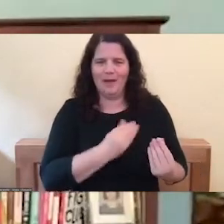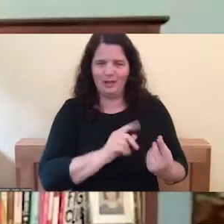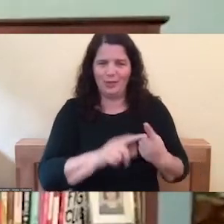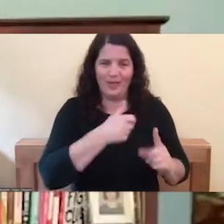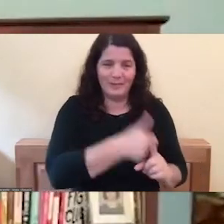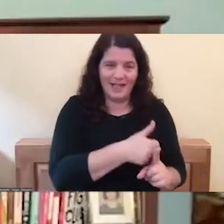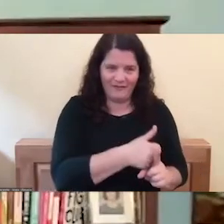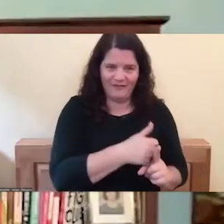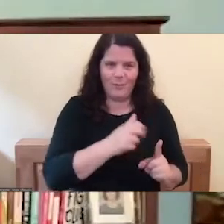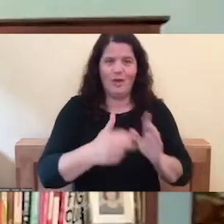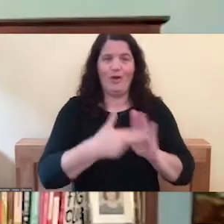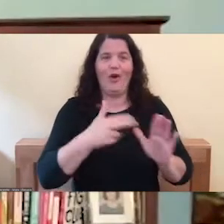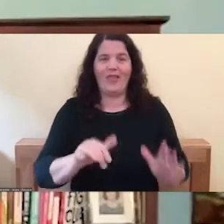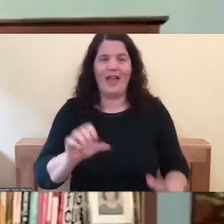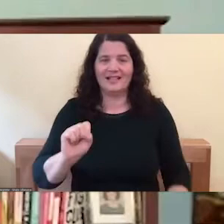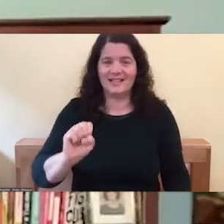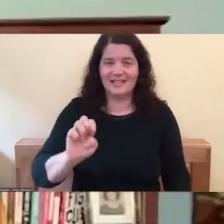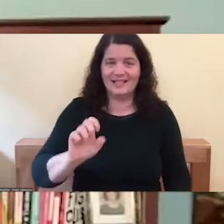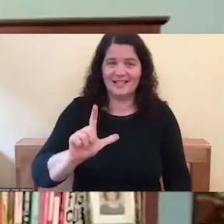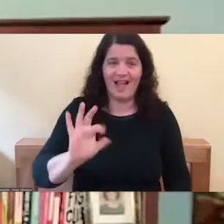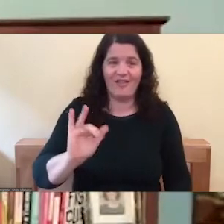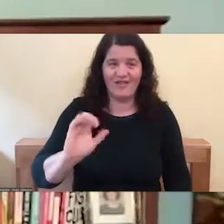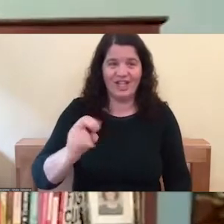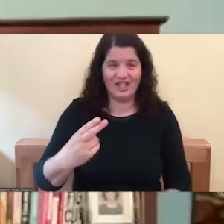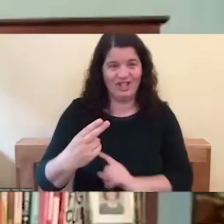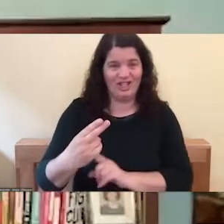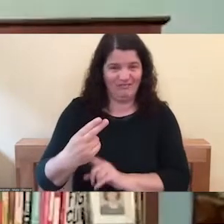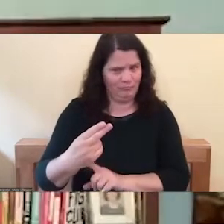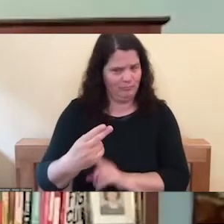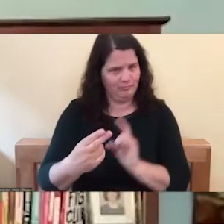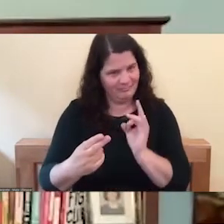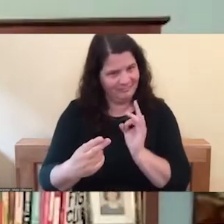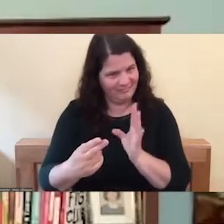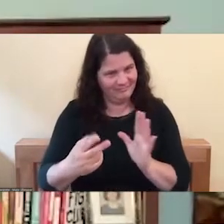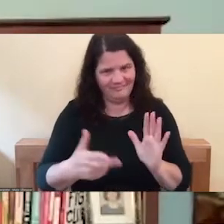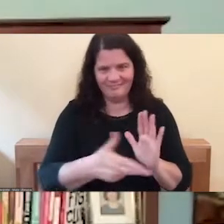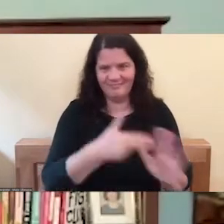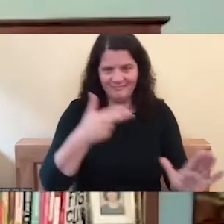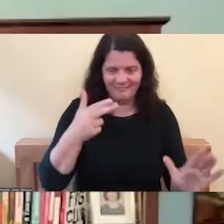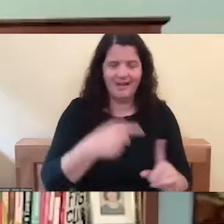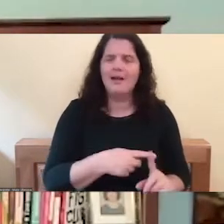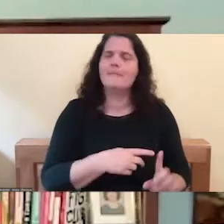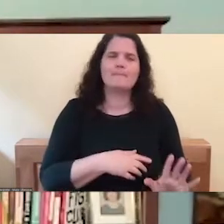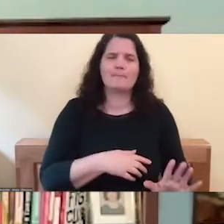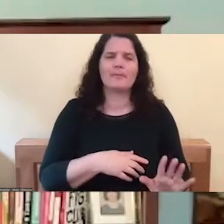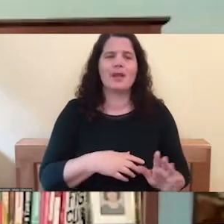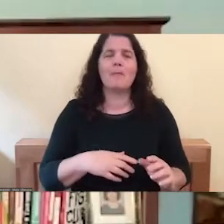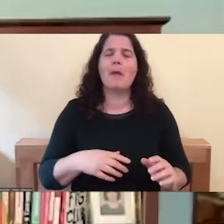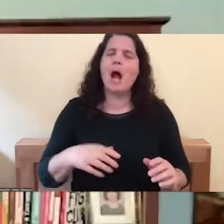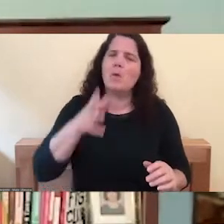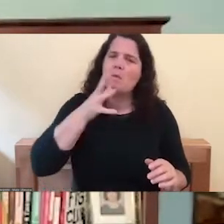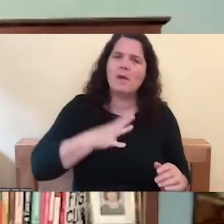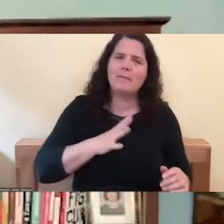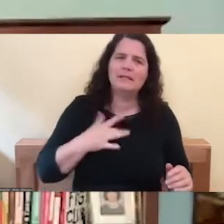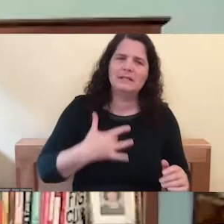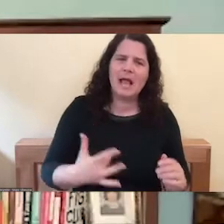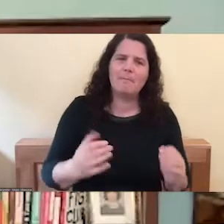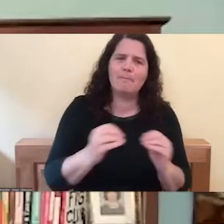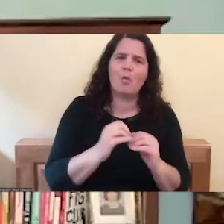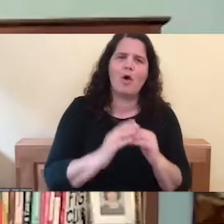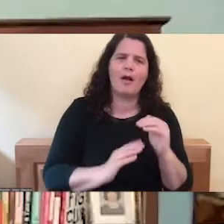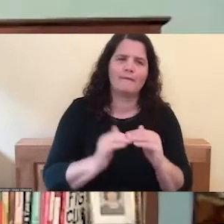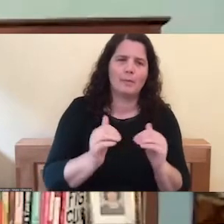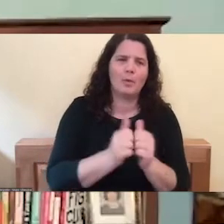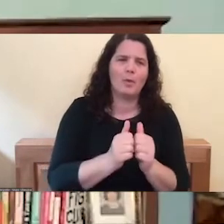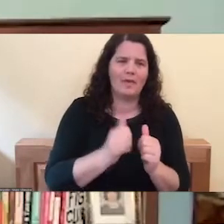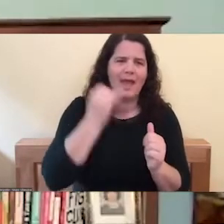But also, you if they're more comfortable with the idea of tenderness, that's why like 85% of the people who come to my workshops